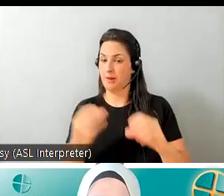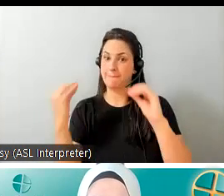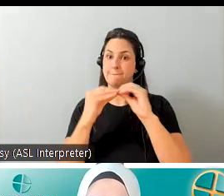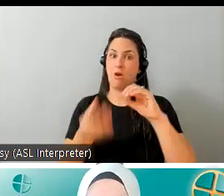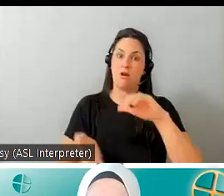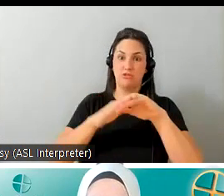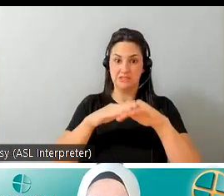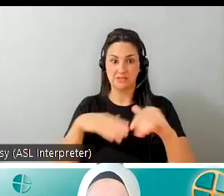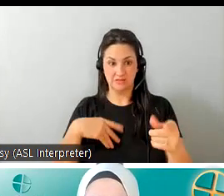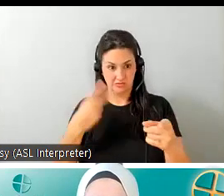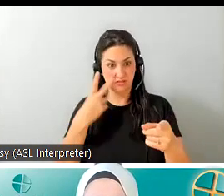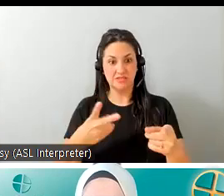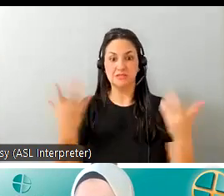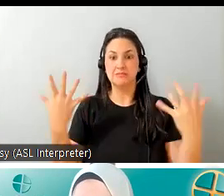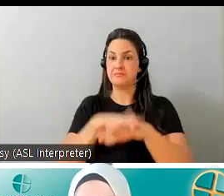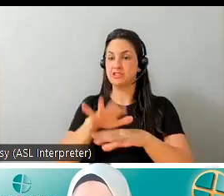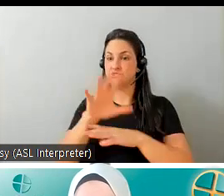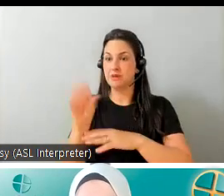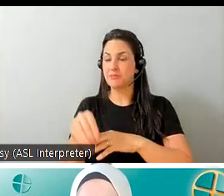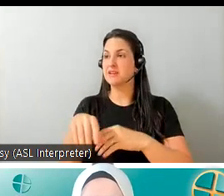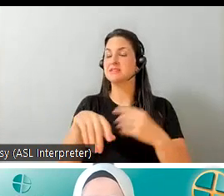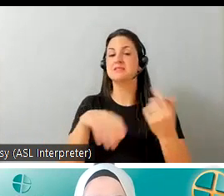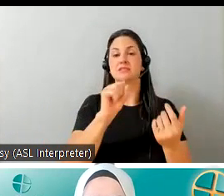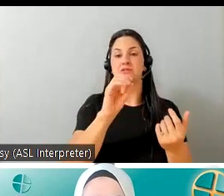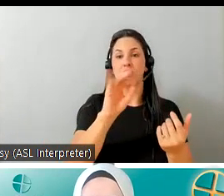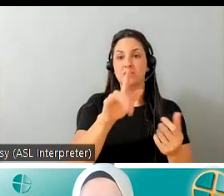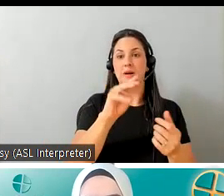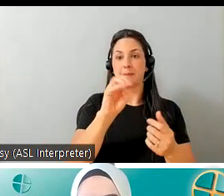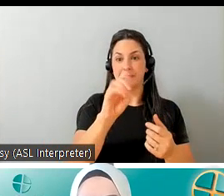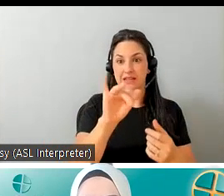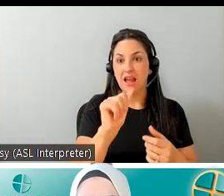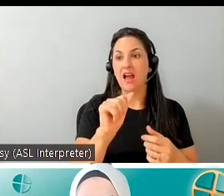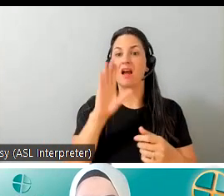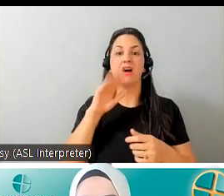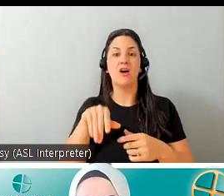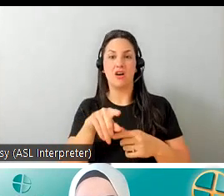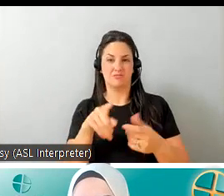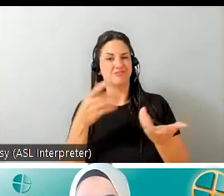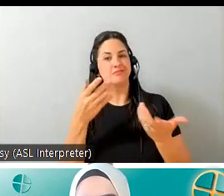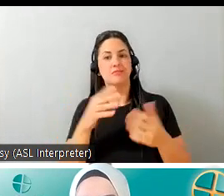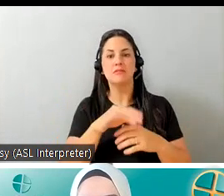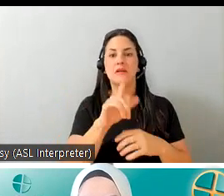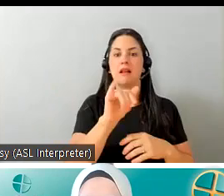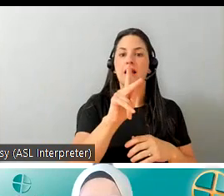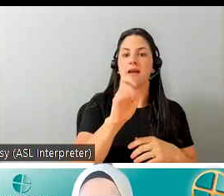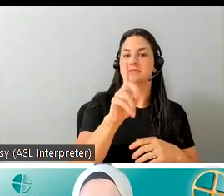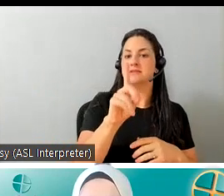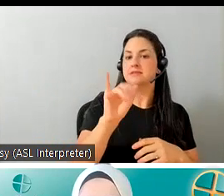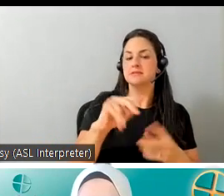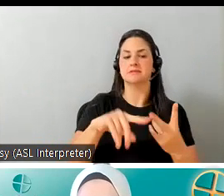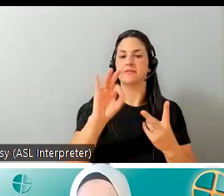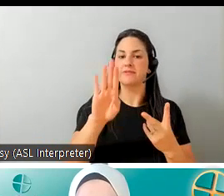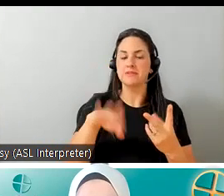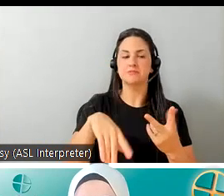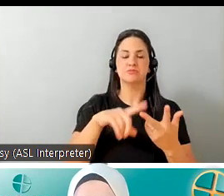could definitely see a lot of mainstream companies social media channels like especially when you look at the main ones linkedin facebook uh